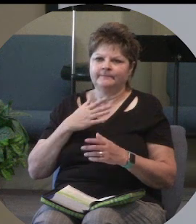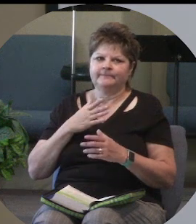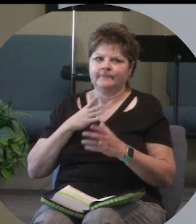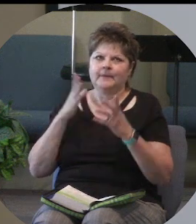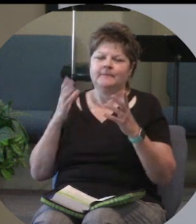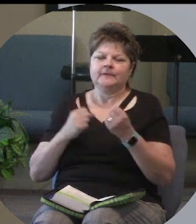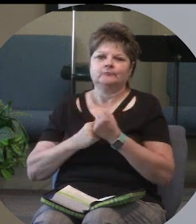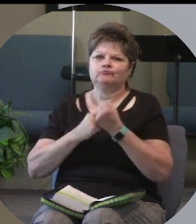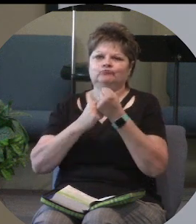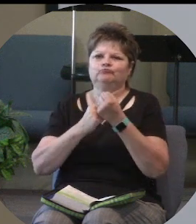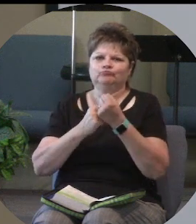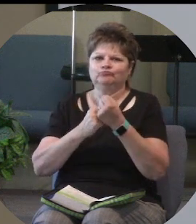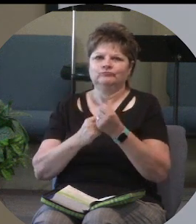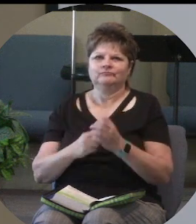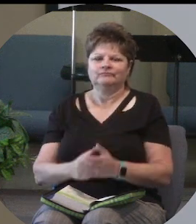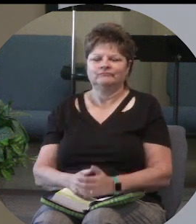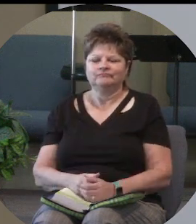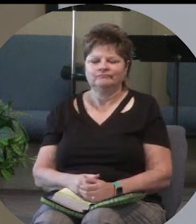okay